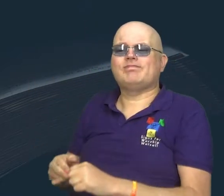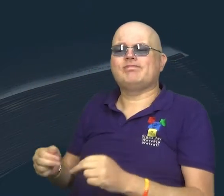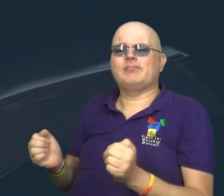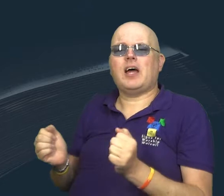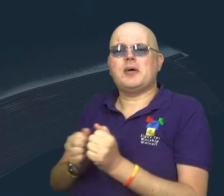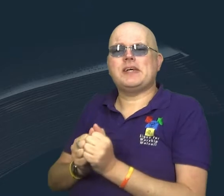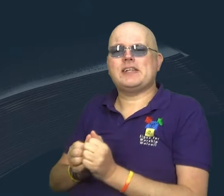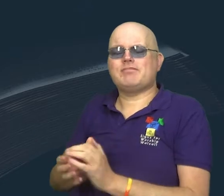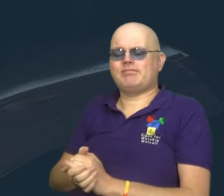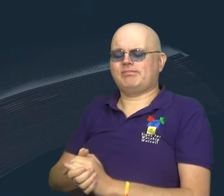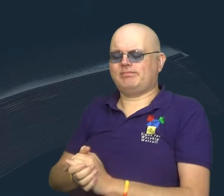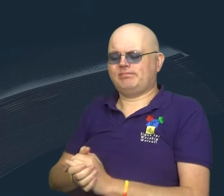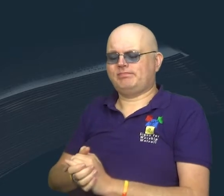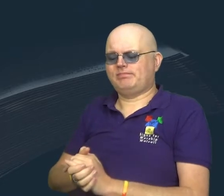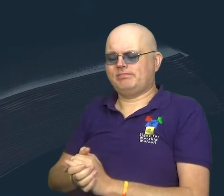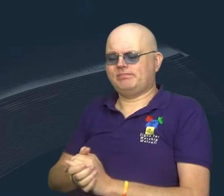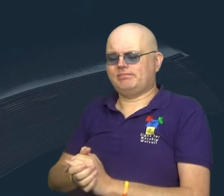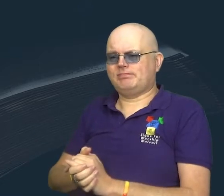Father. Amen.